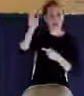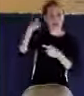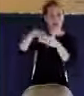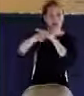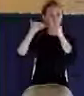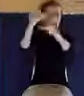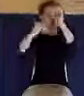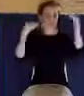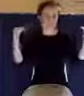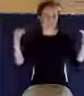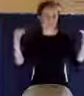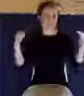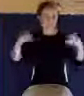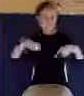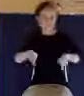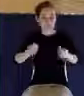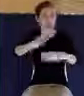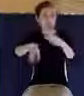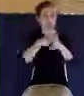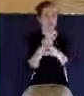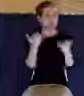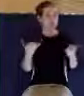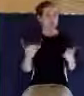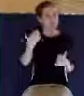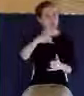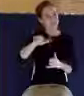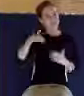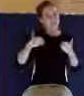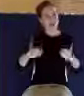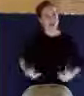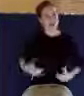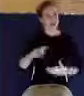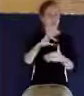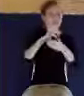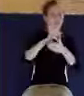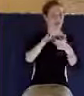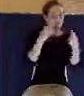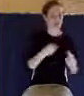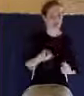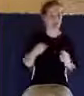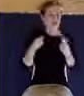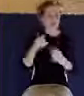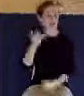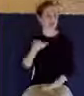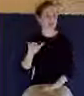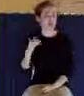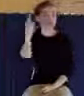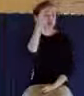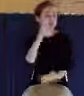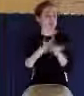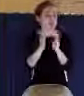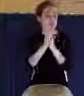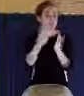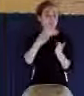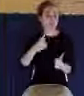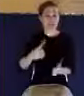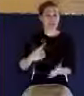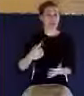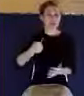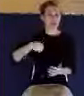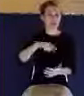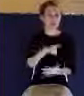flesh, and we still struggle with the sin nature. And that's why the Bible says we groan. We strive